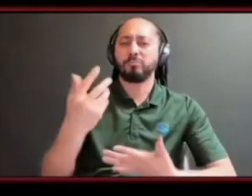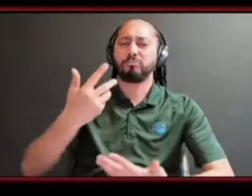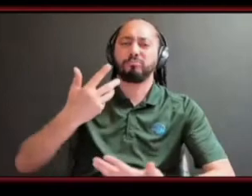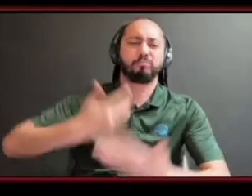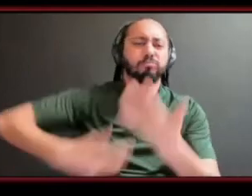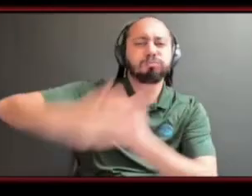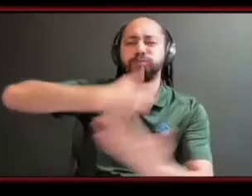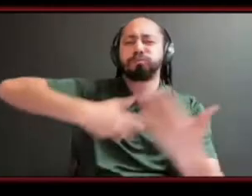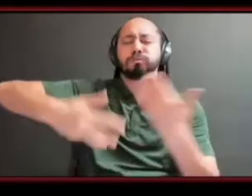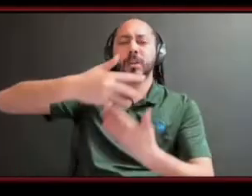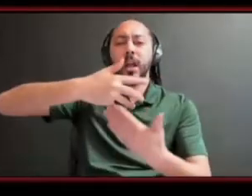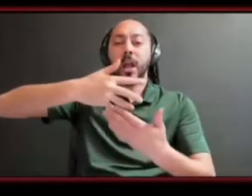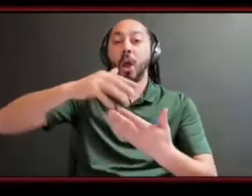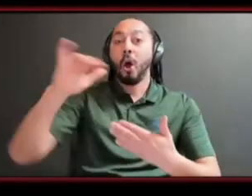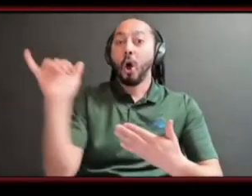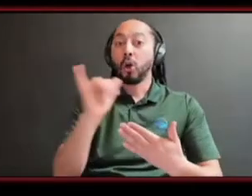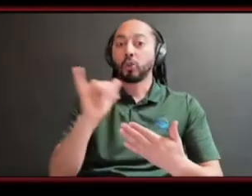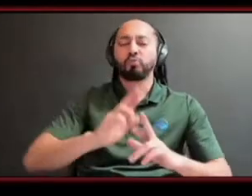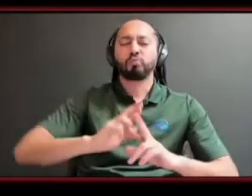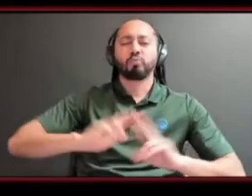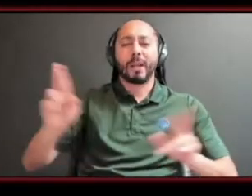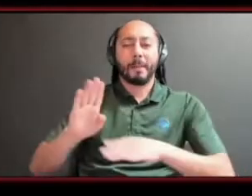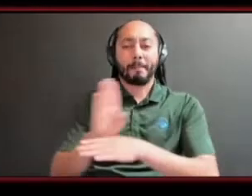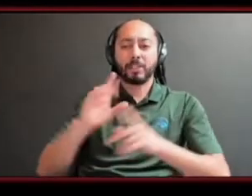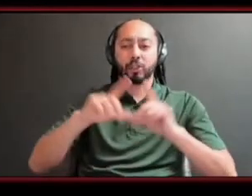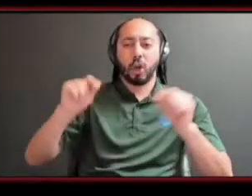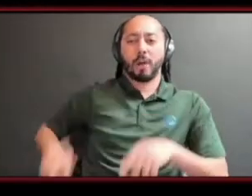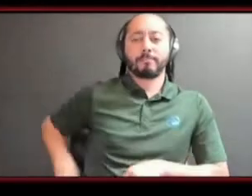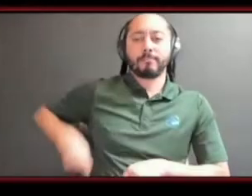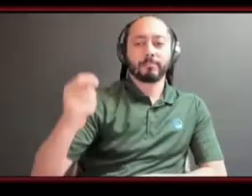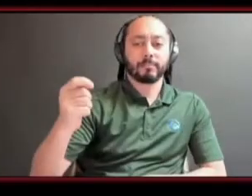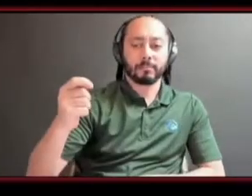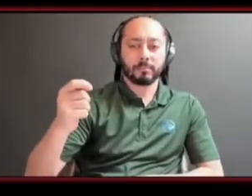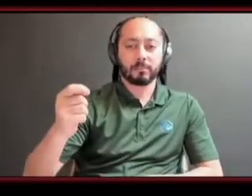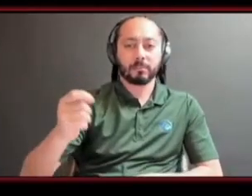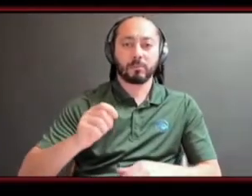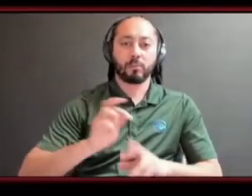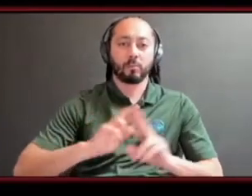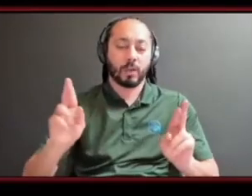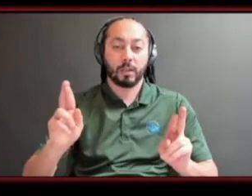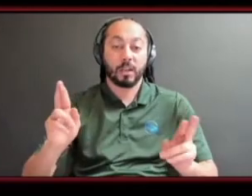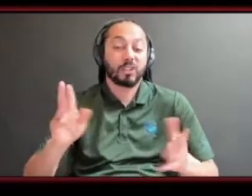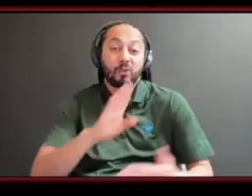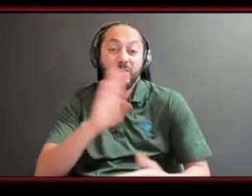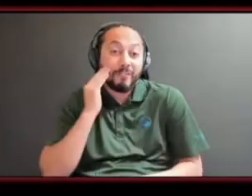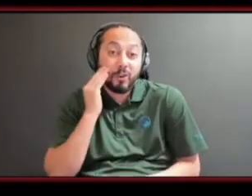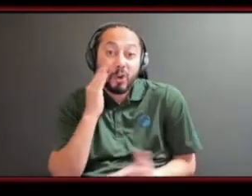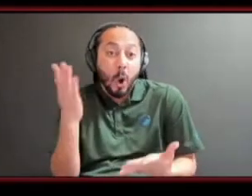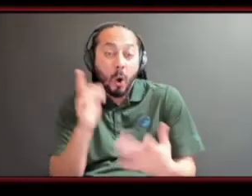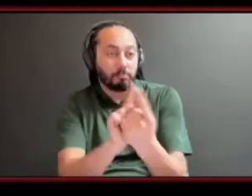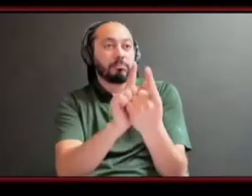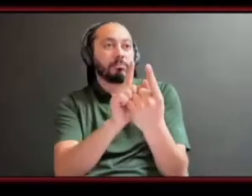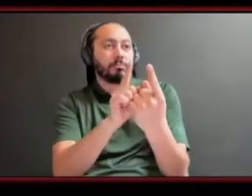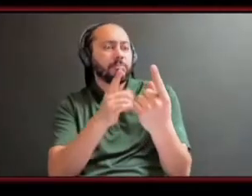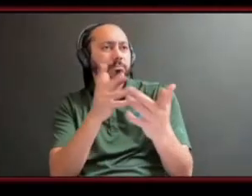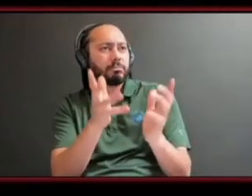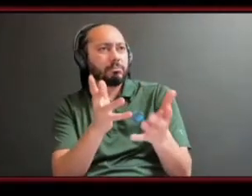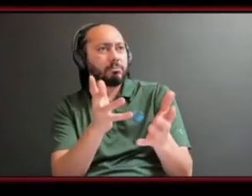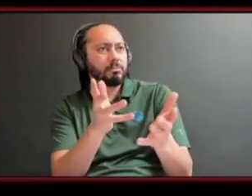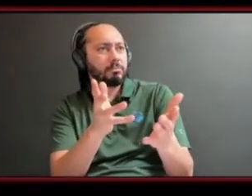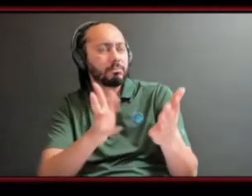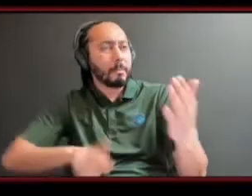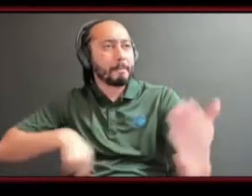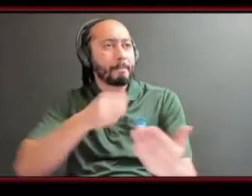you you never know when the opportunity to network is going to happen and network outside of what you normally think would be people or